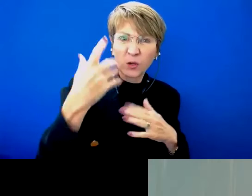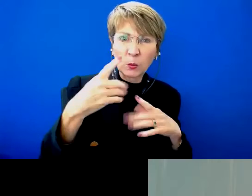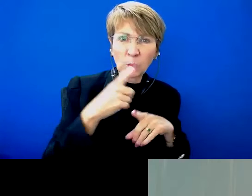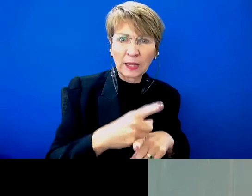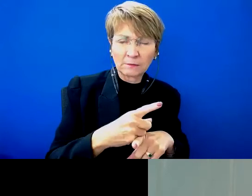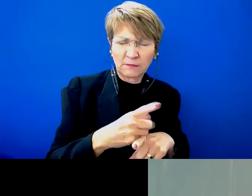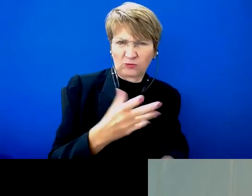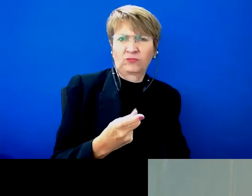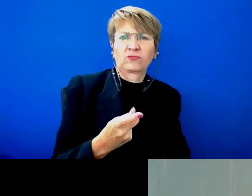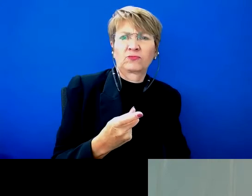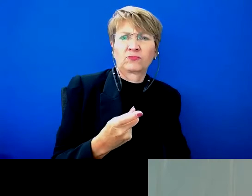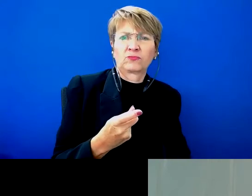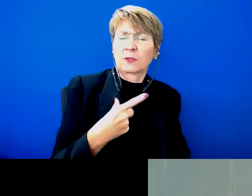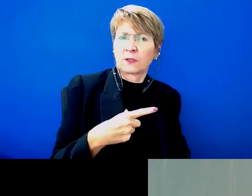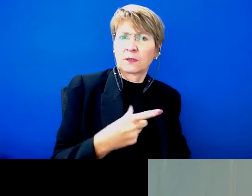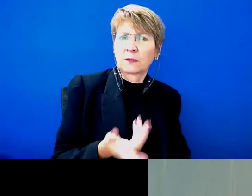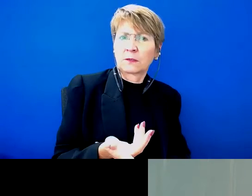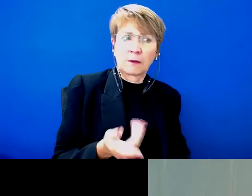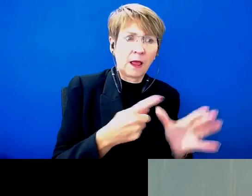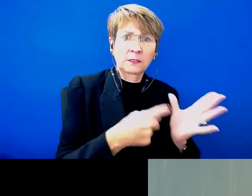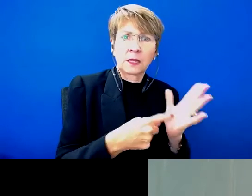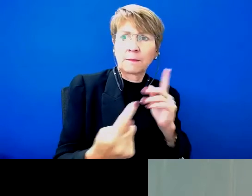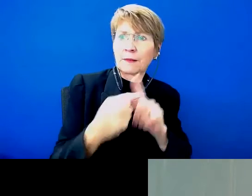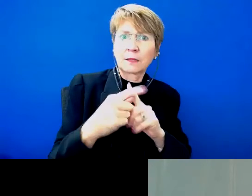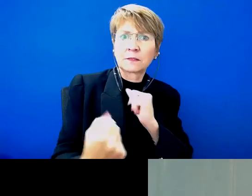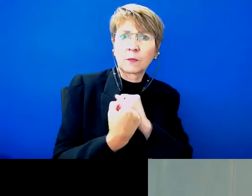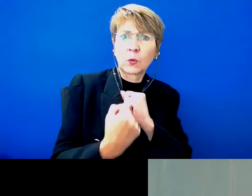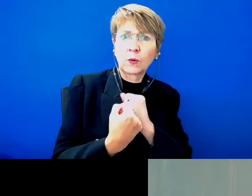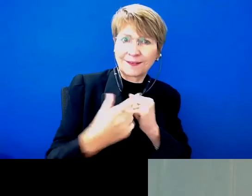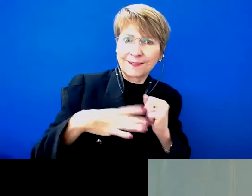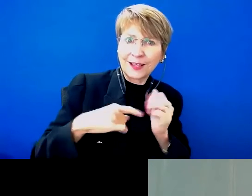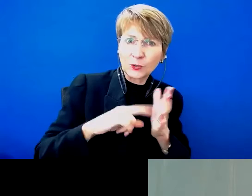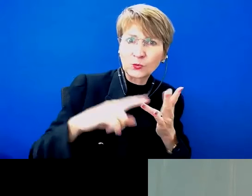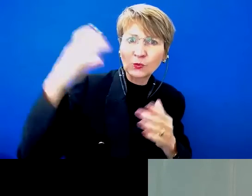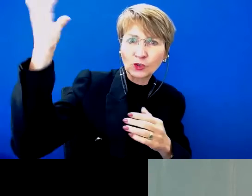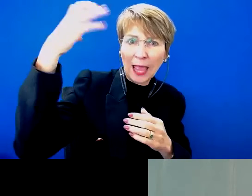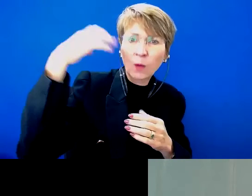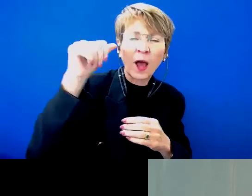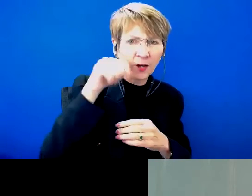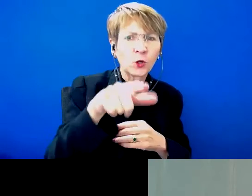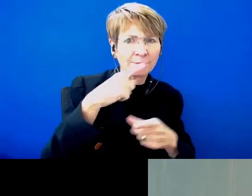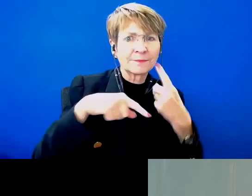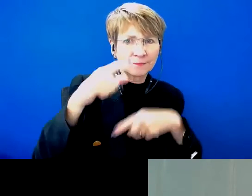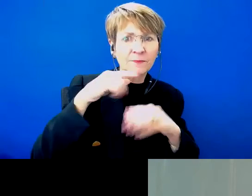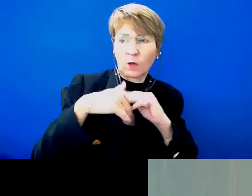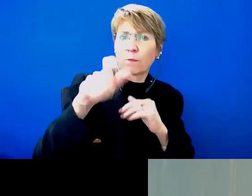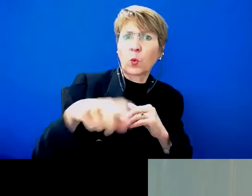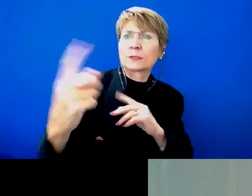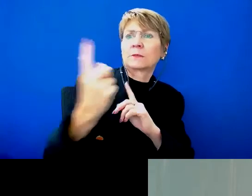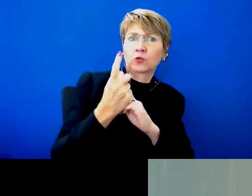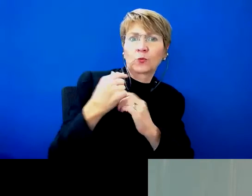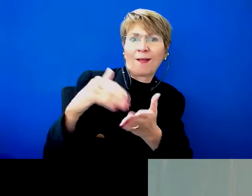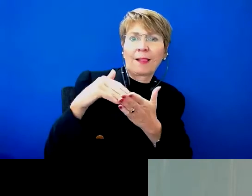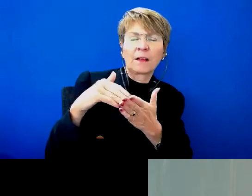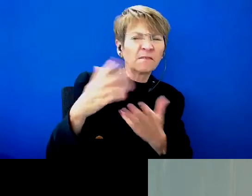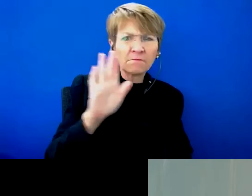Now, that's got both assistive technology and support requirements within showering for you, I know, and you've talked to me about this. You go, this is not right. This is